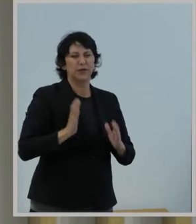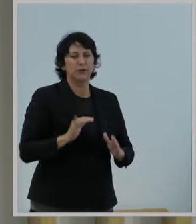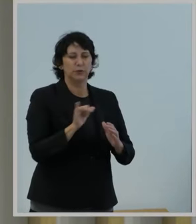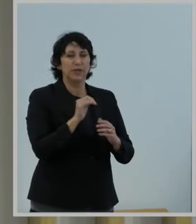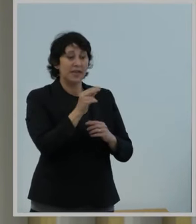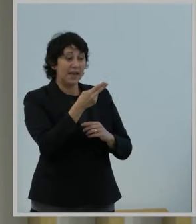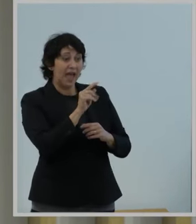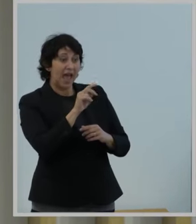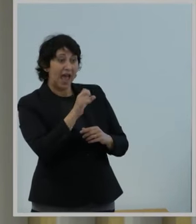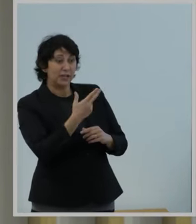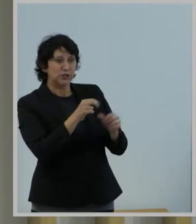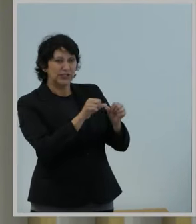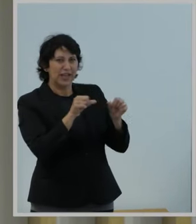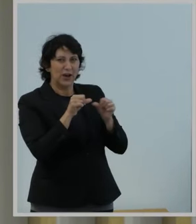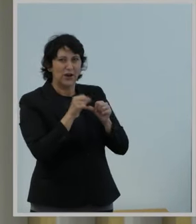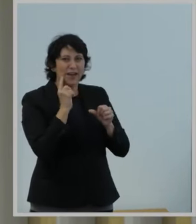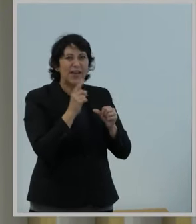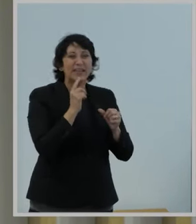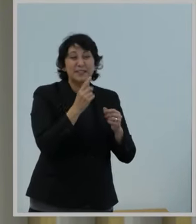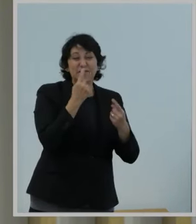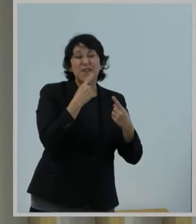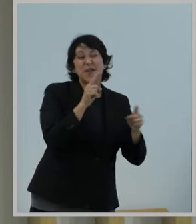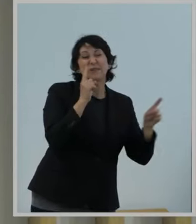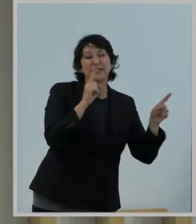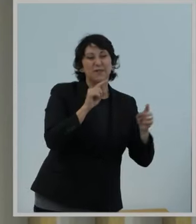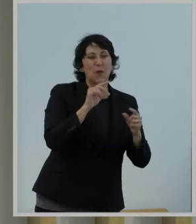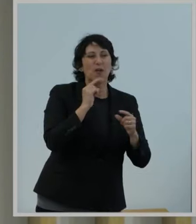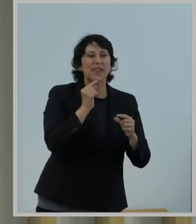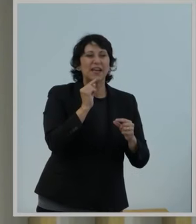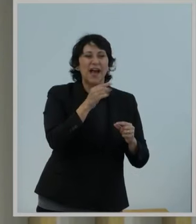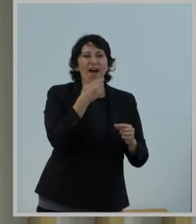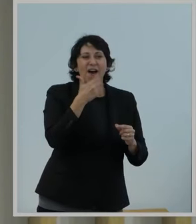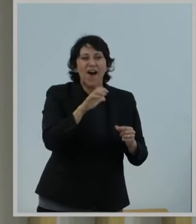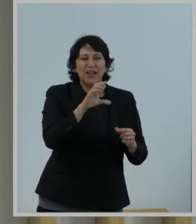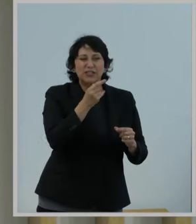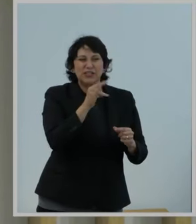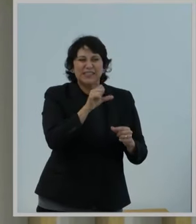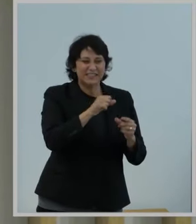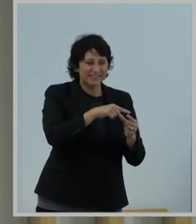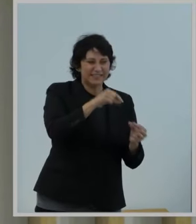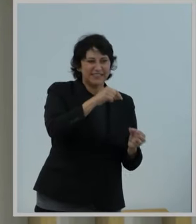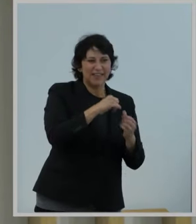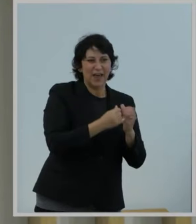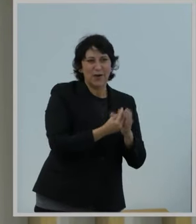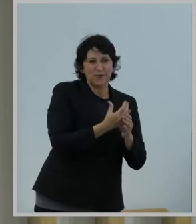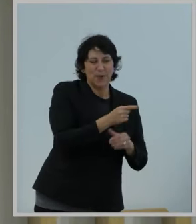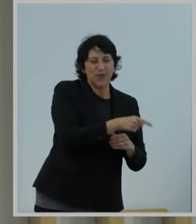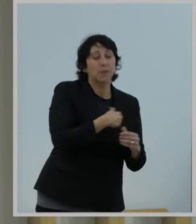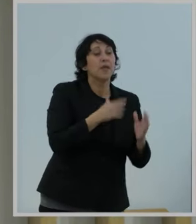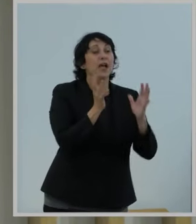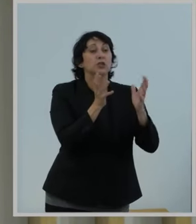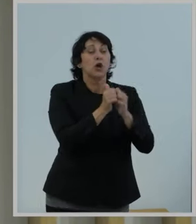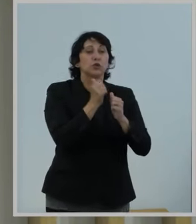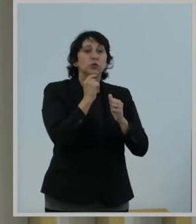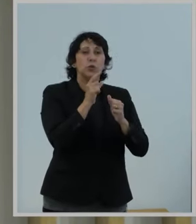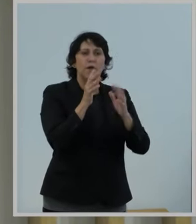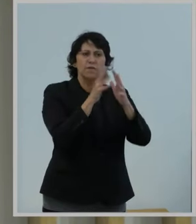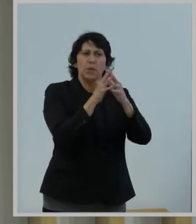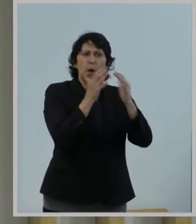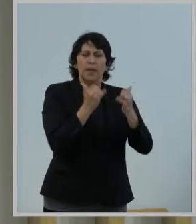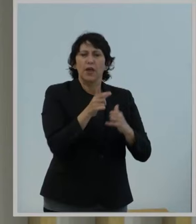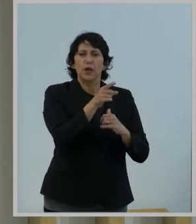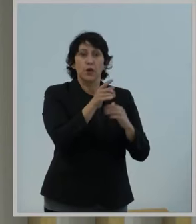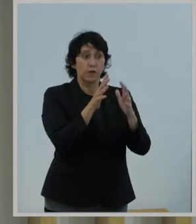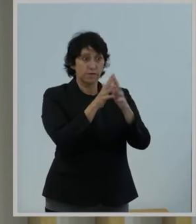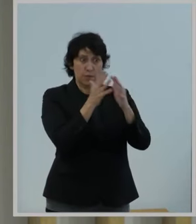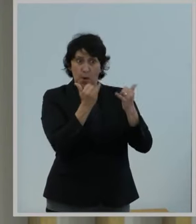an area known for the Chili's that are grown in its dry soil, I spoke with a high school football player. Like that student in Vermont, he did